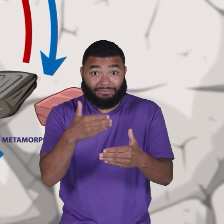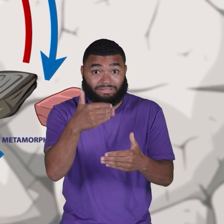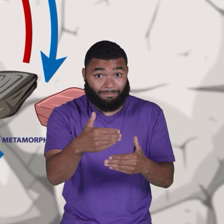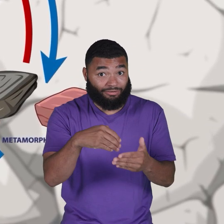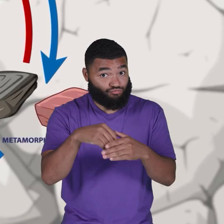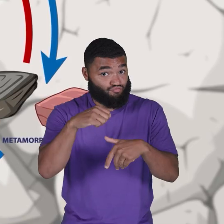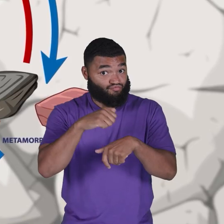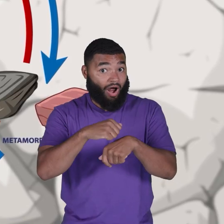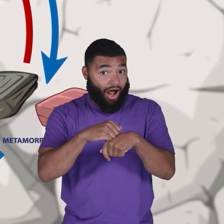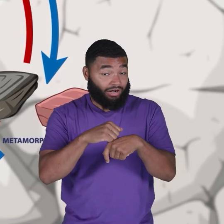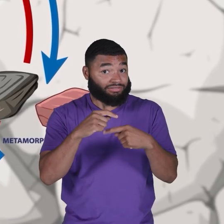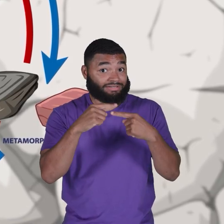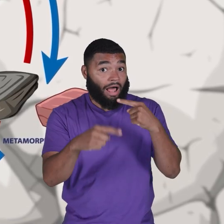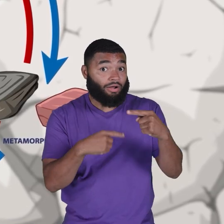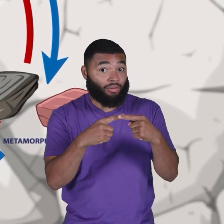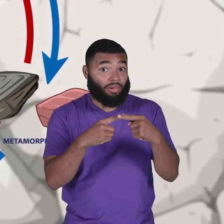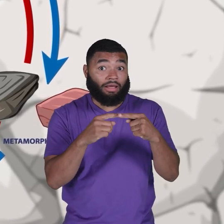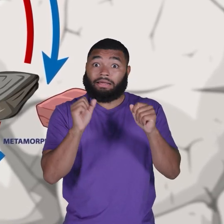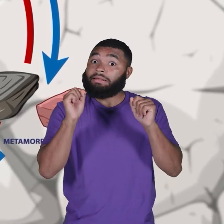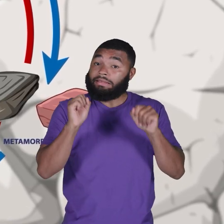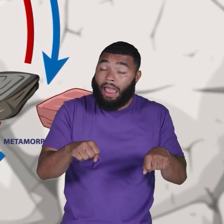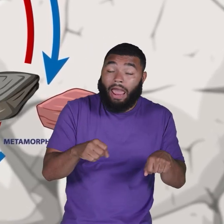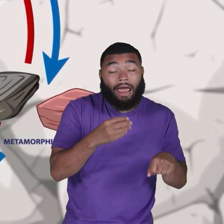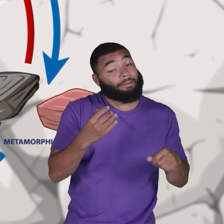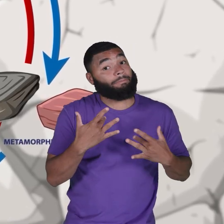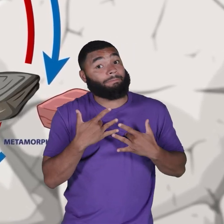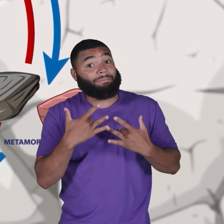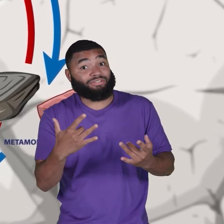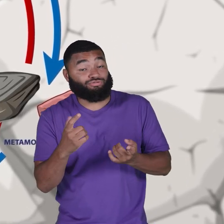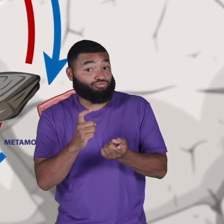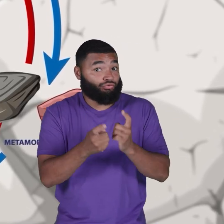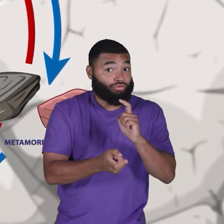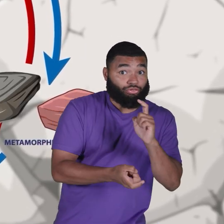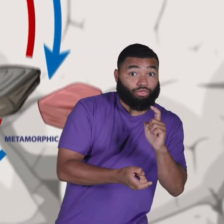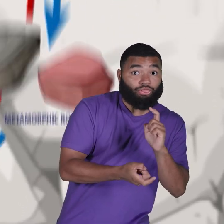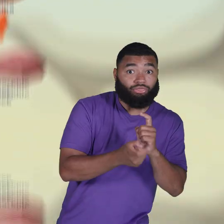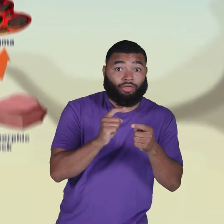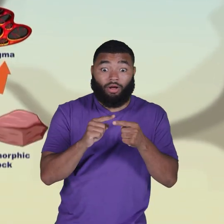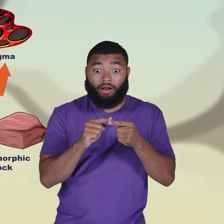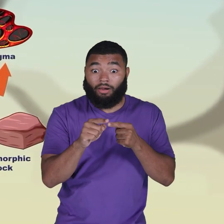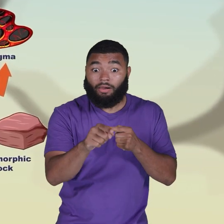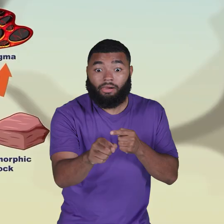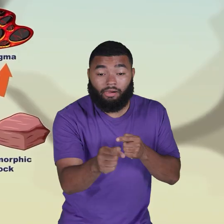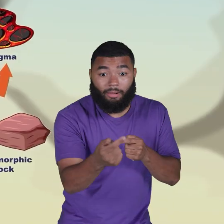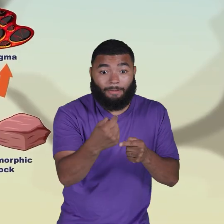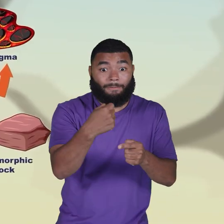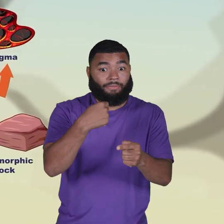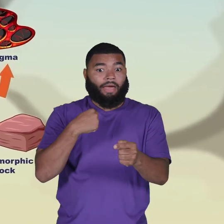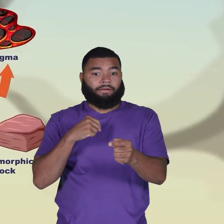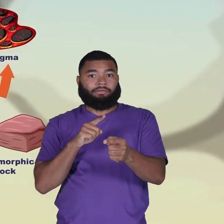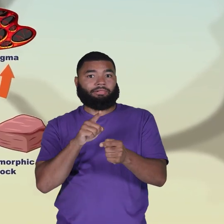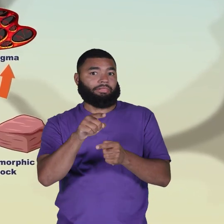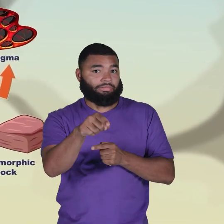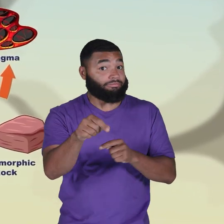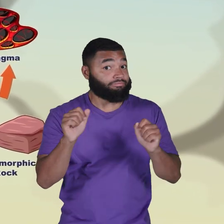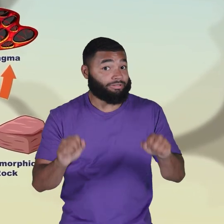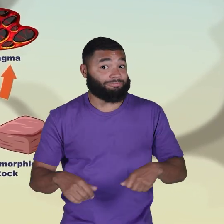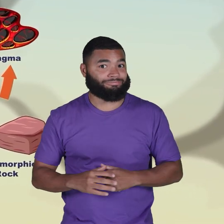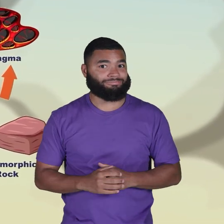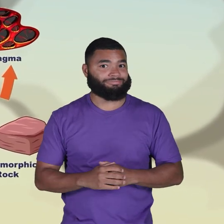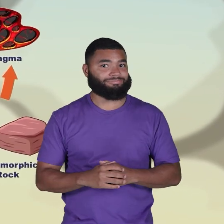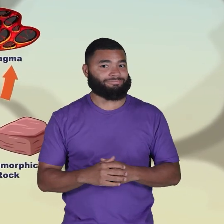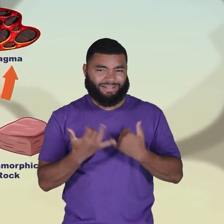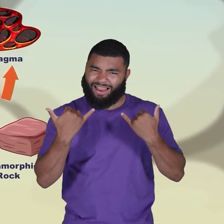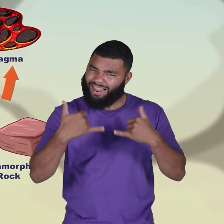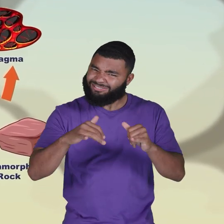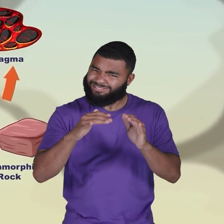the order can and does change, depending on the rock. Let's dig in to the steps